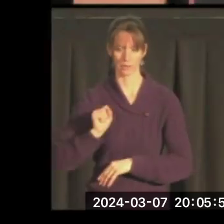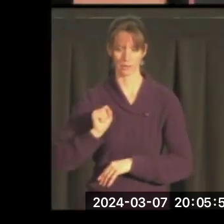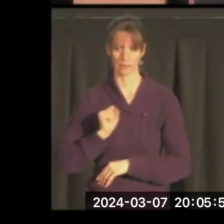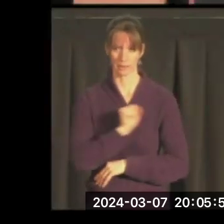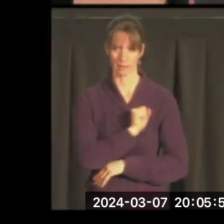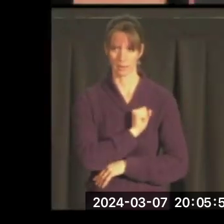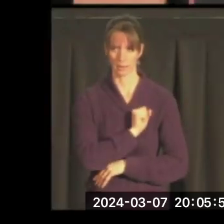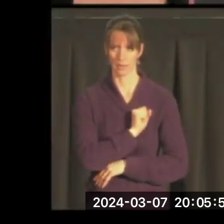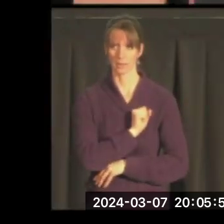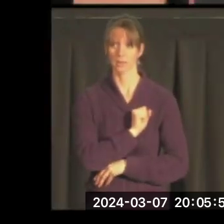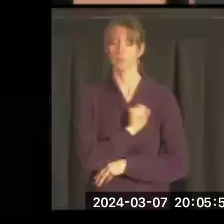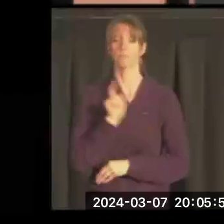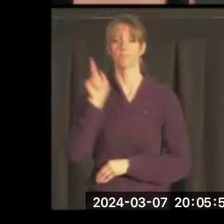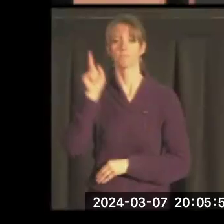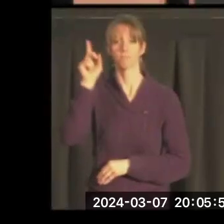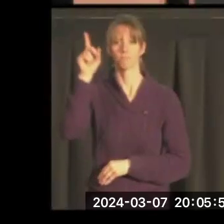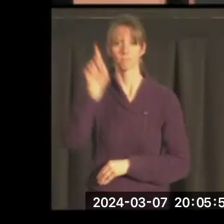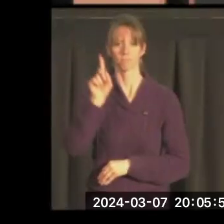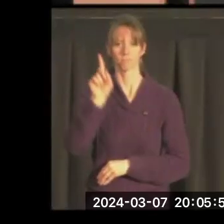And he's walking down the stairs.